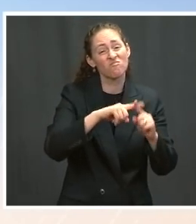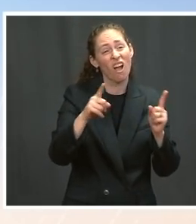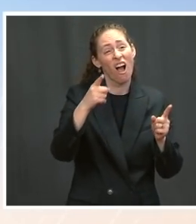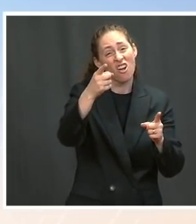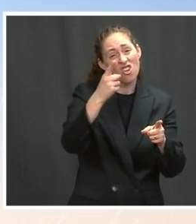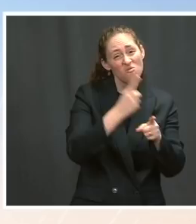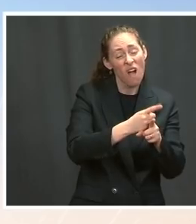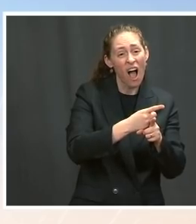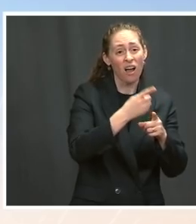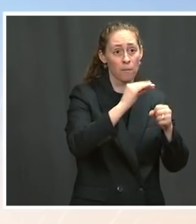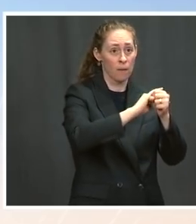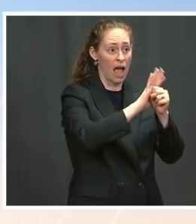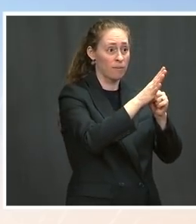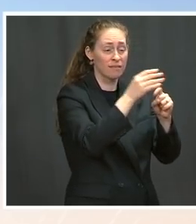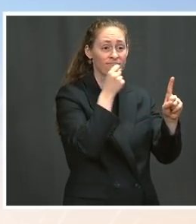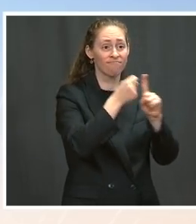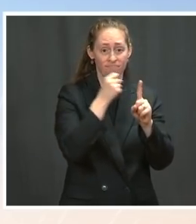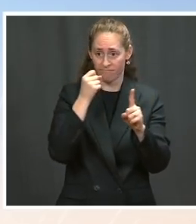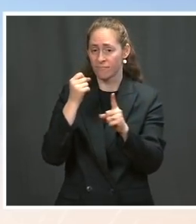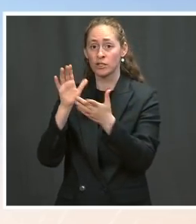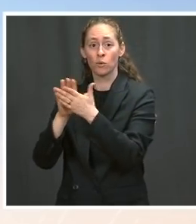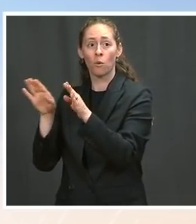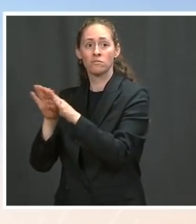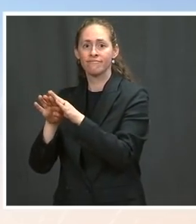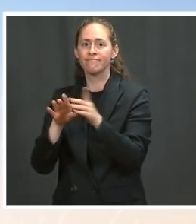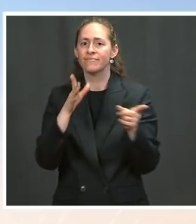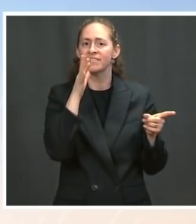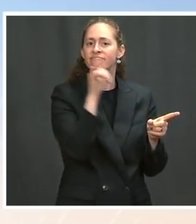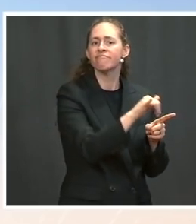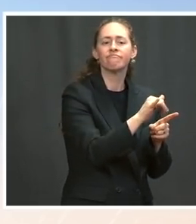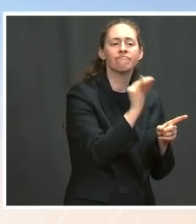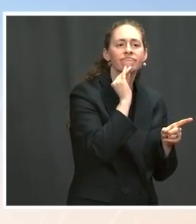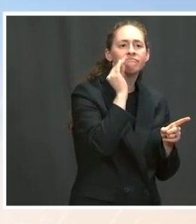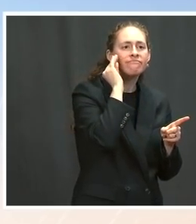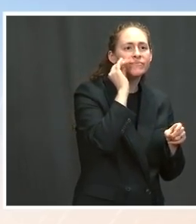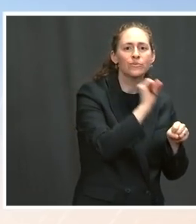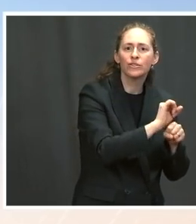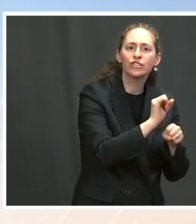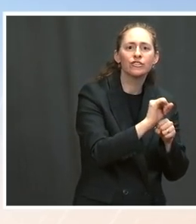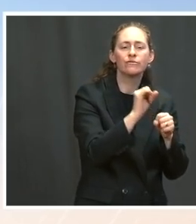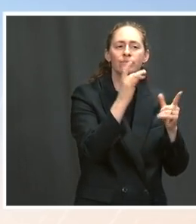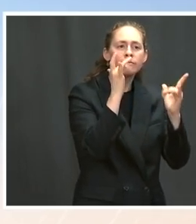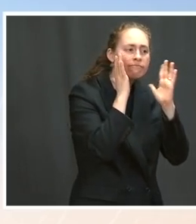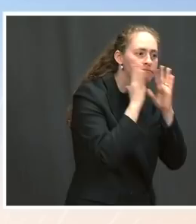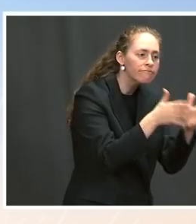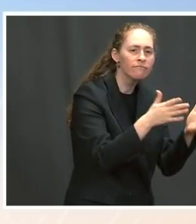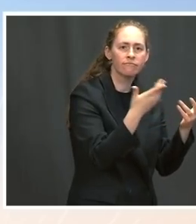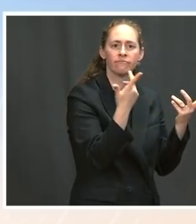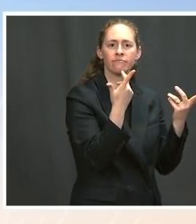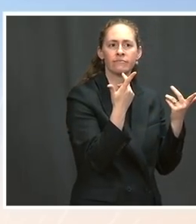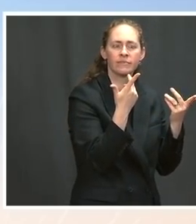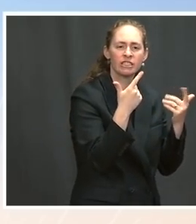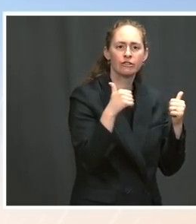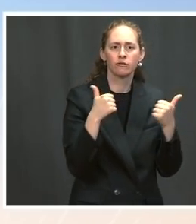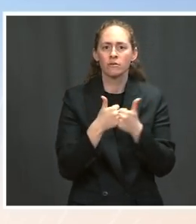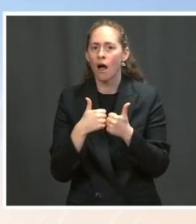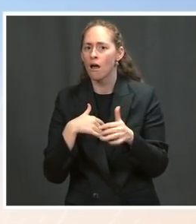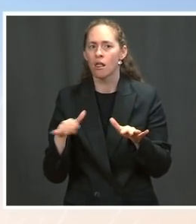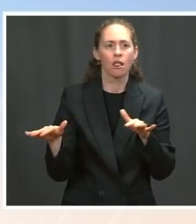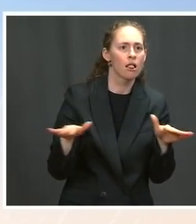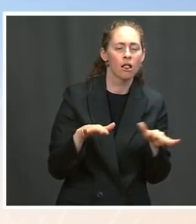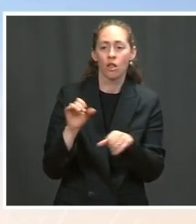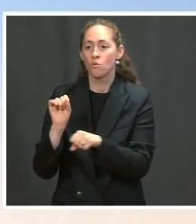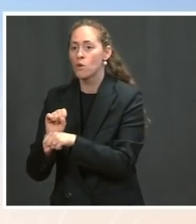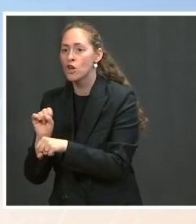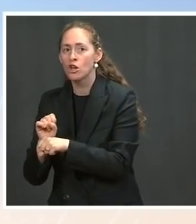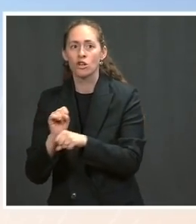left the workforce, the burdens of, you the challenges of balancing work, childcare, elder